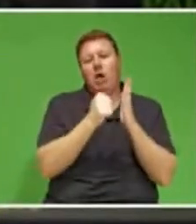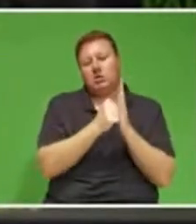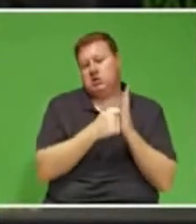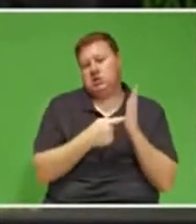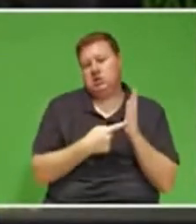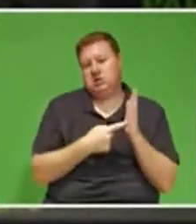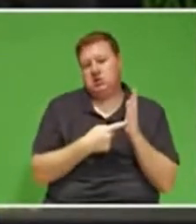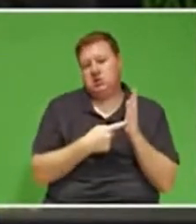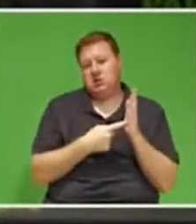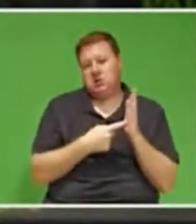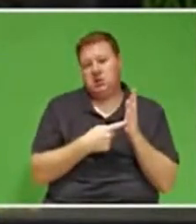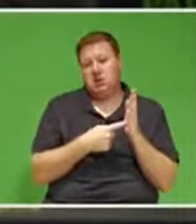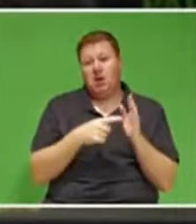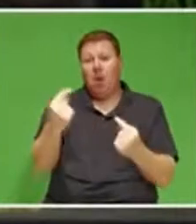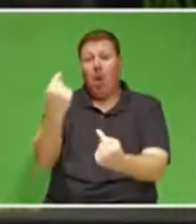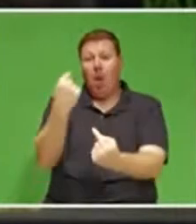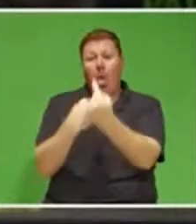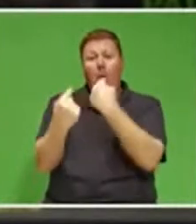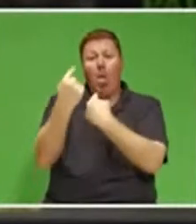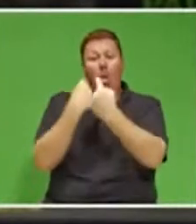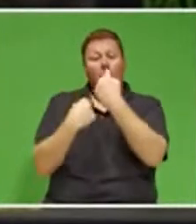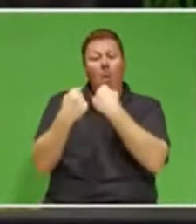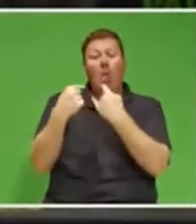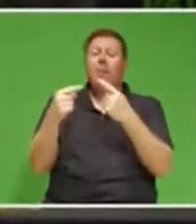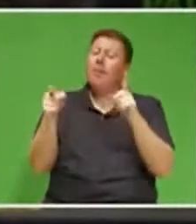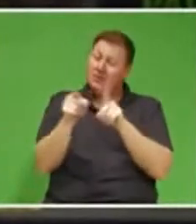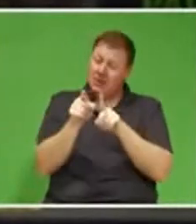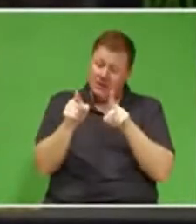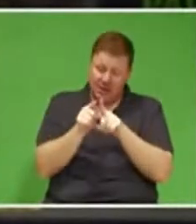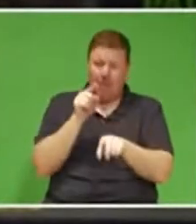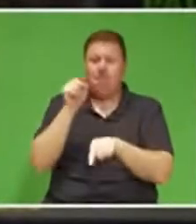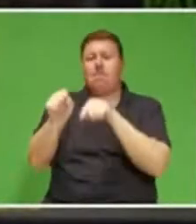Because the same could be happening to your side as well.